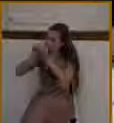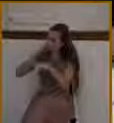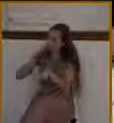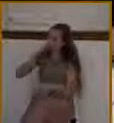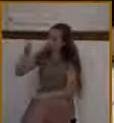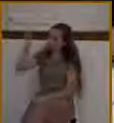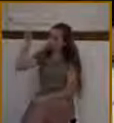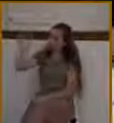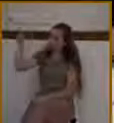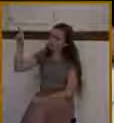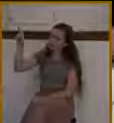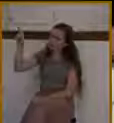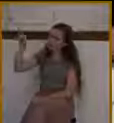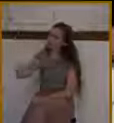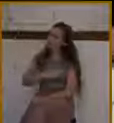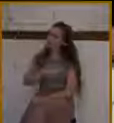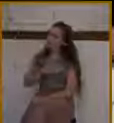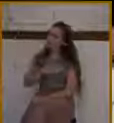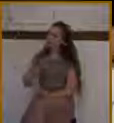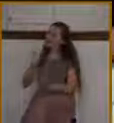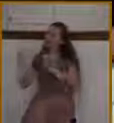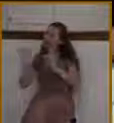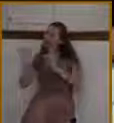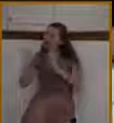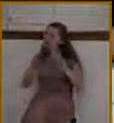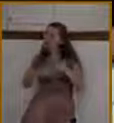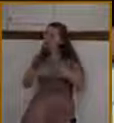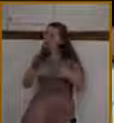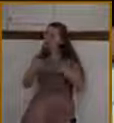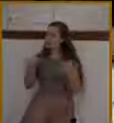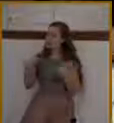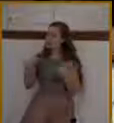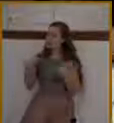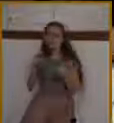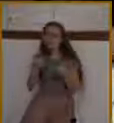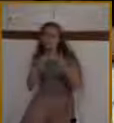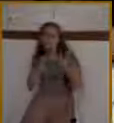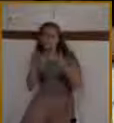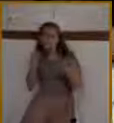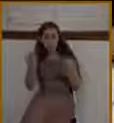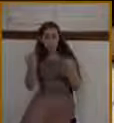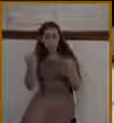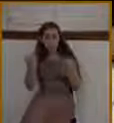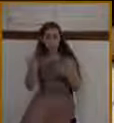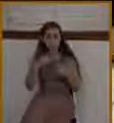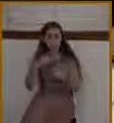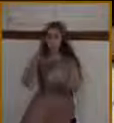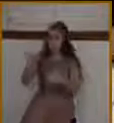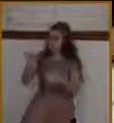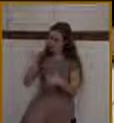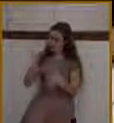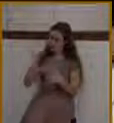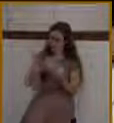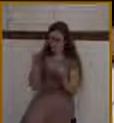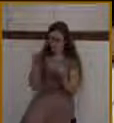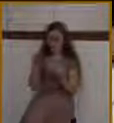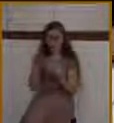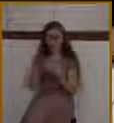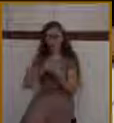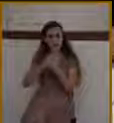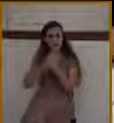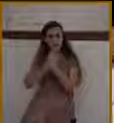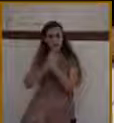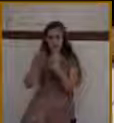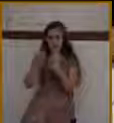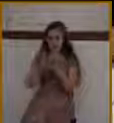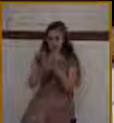Speak to hearts, Father. Heads bowed or eyes closed. How many here say, that's my prayer. I want to trust Jesus fully as my Savior, as